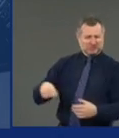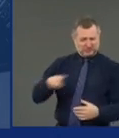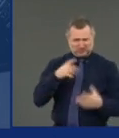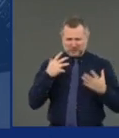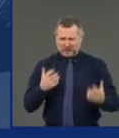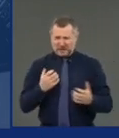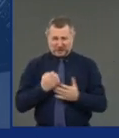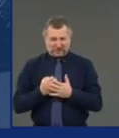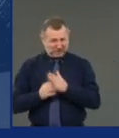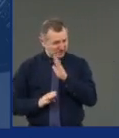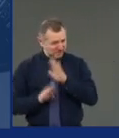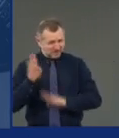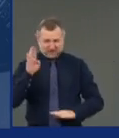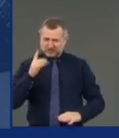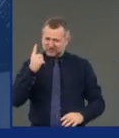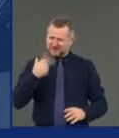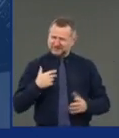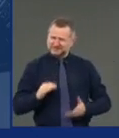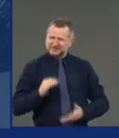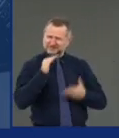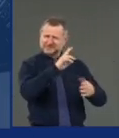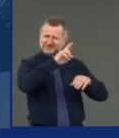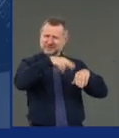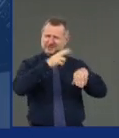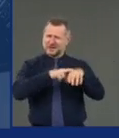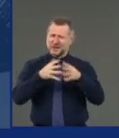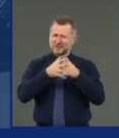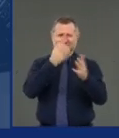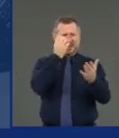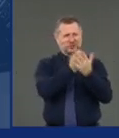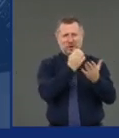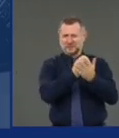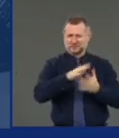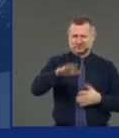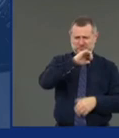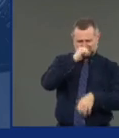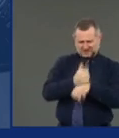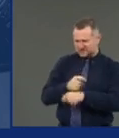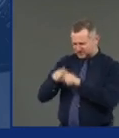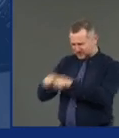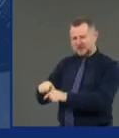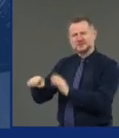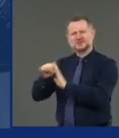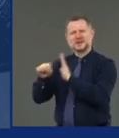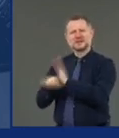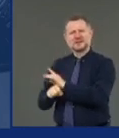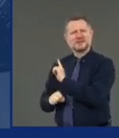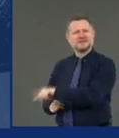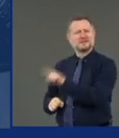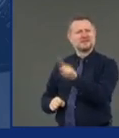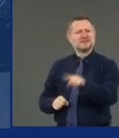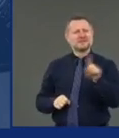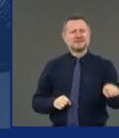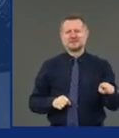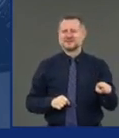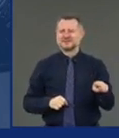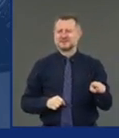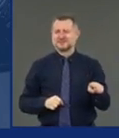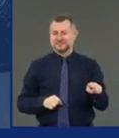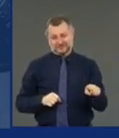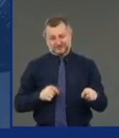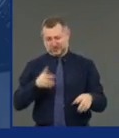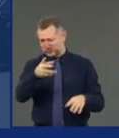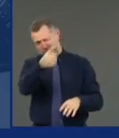economy is made of. What is the national economy but for a